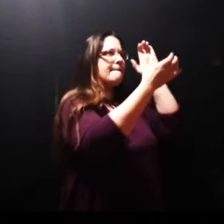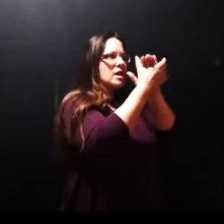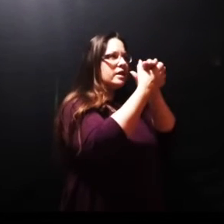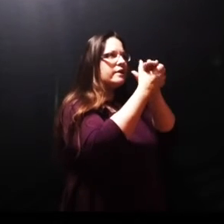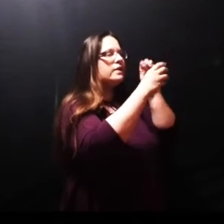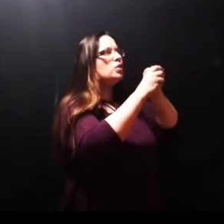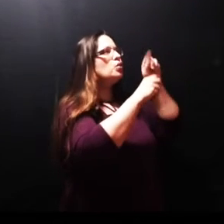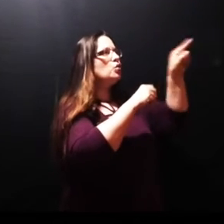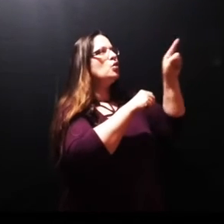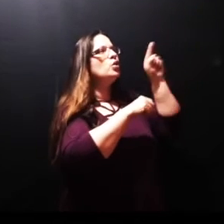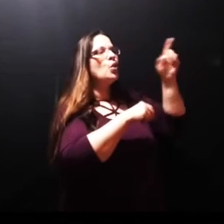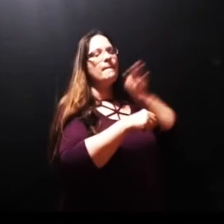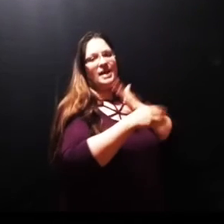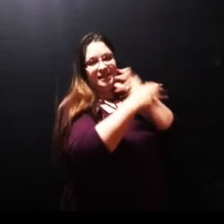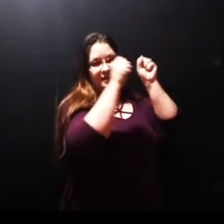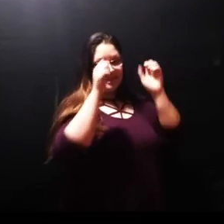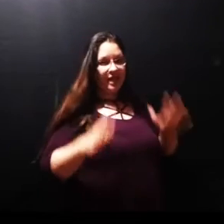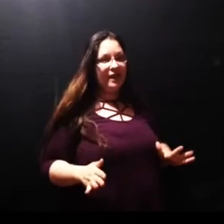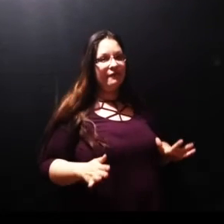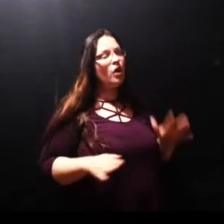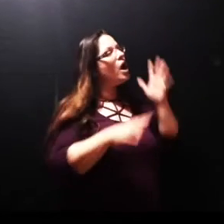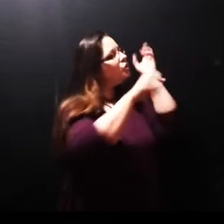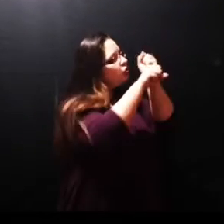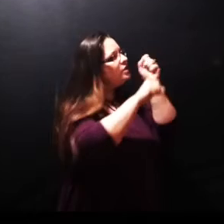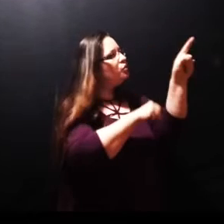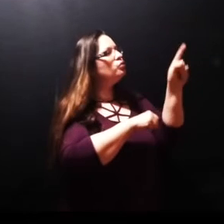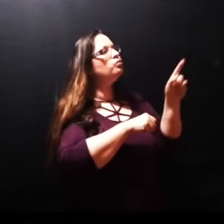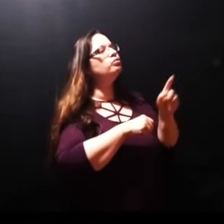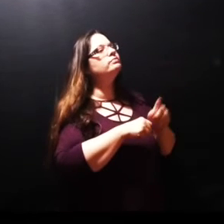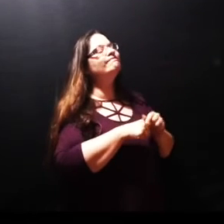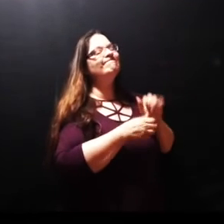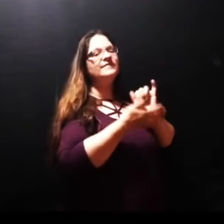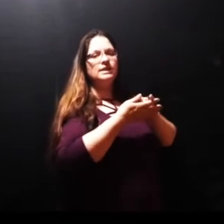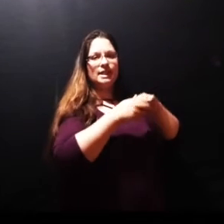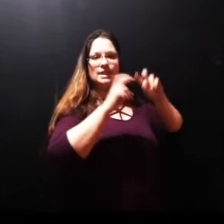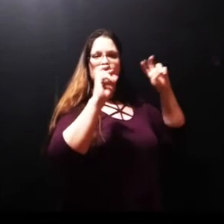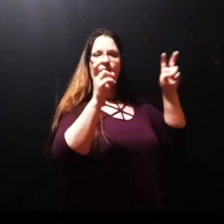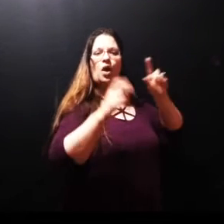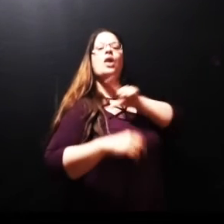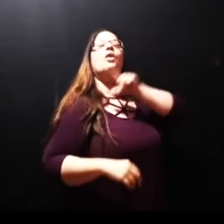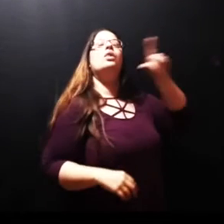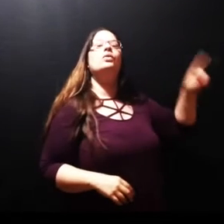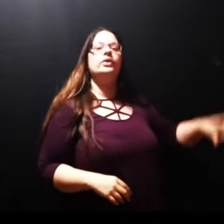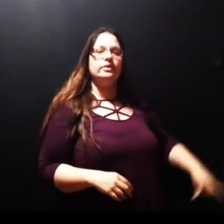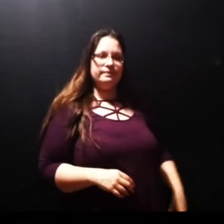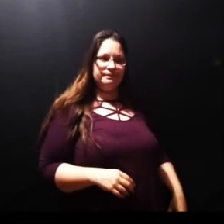believe you I love you you are my Savior I trust you Lord